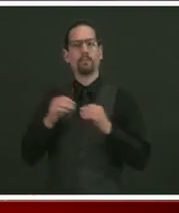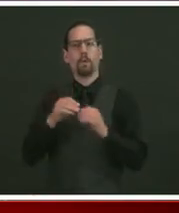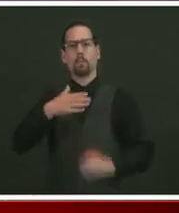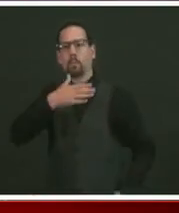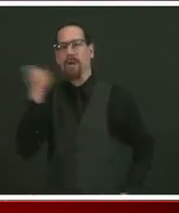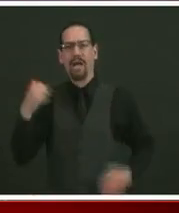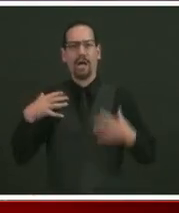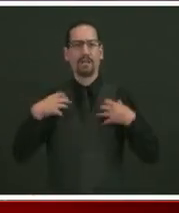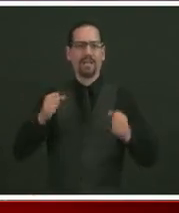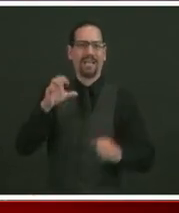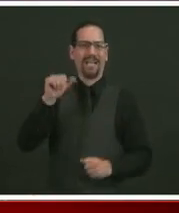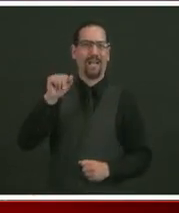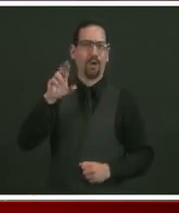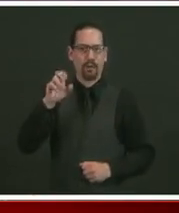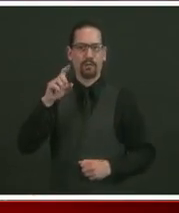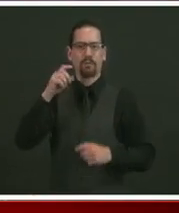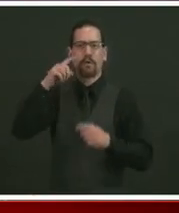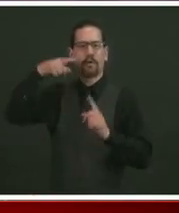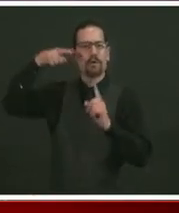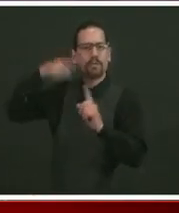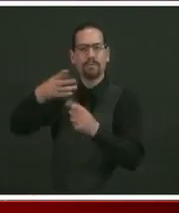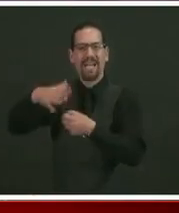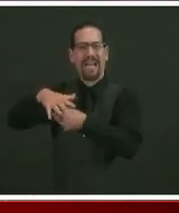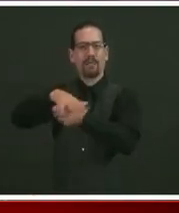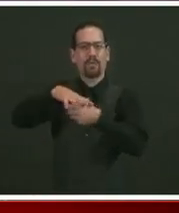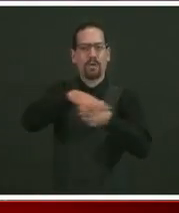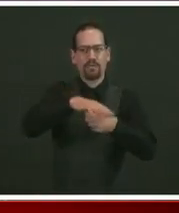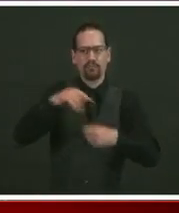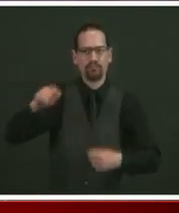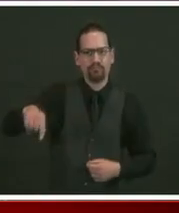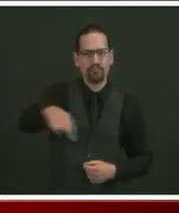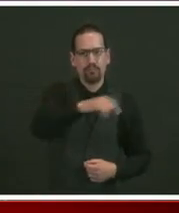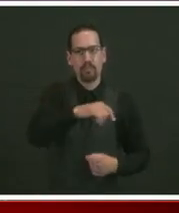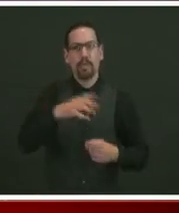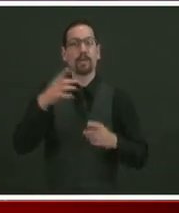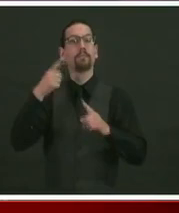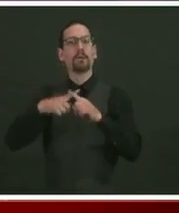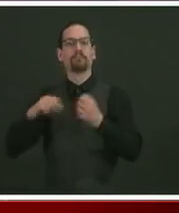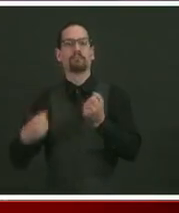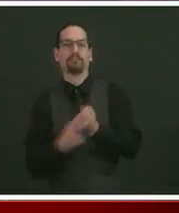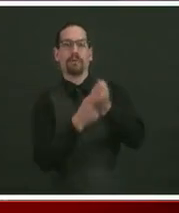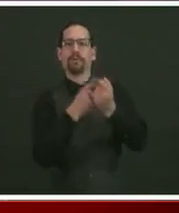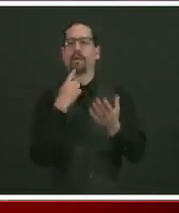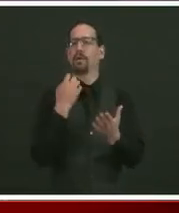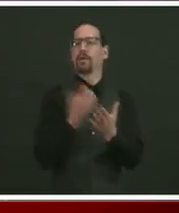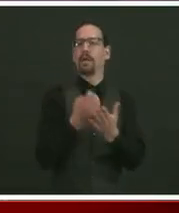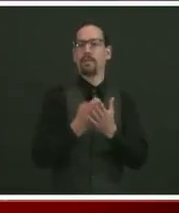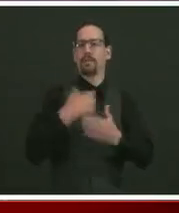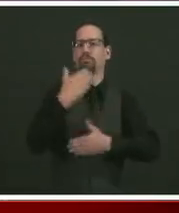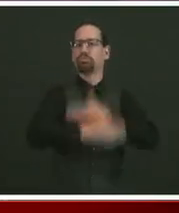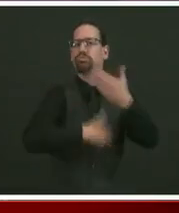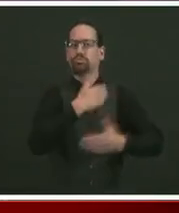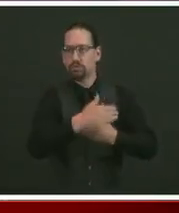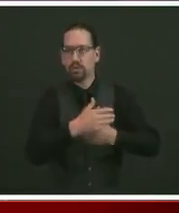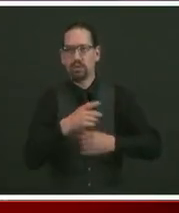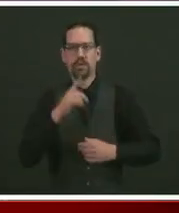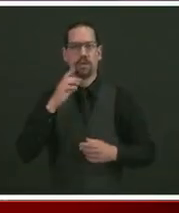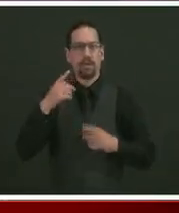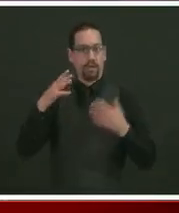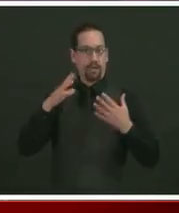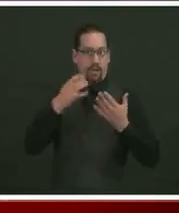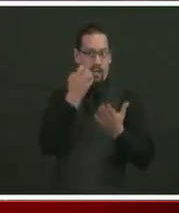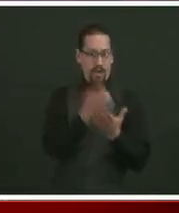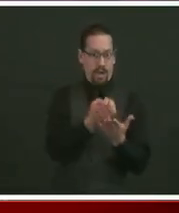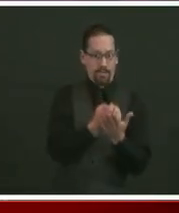And we need to rebuild in a way that makes our community, our economy, and our health care system